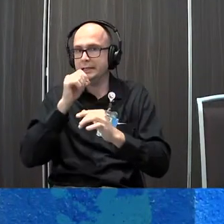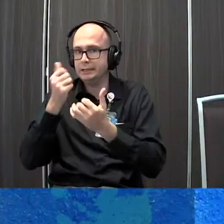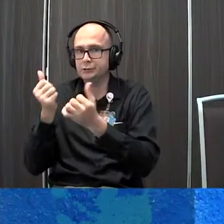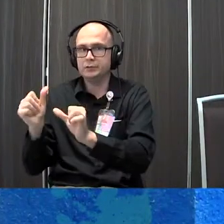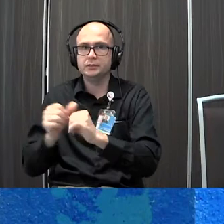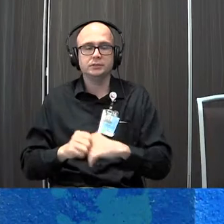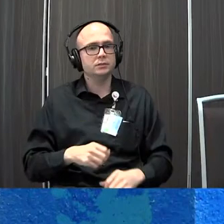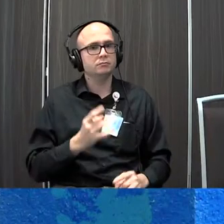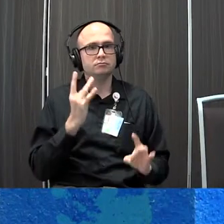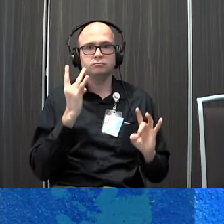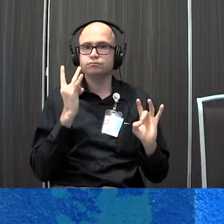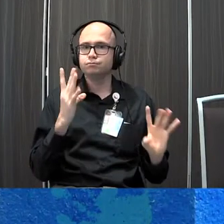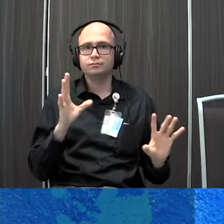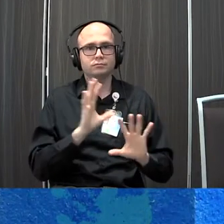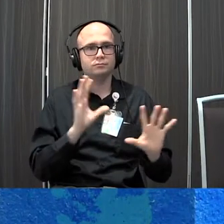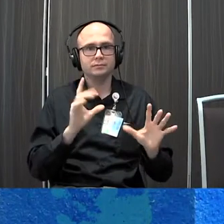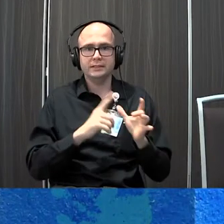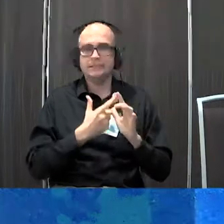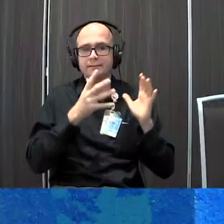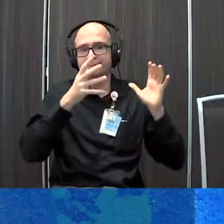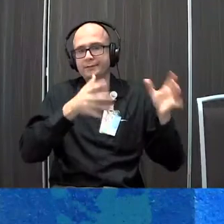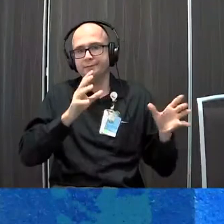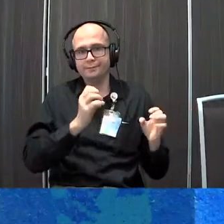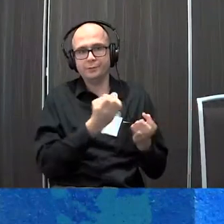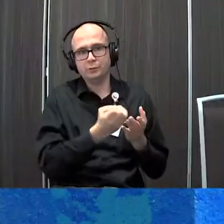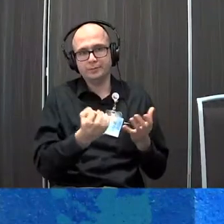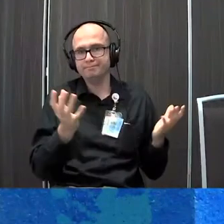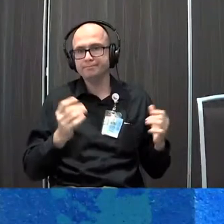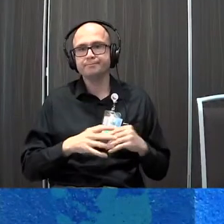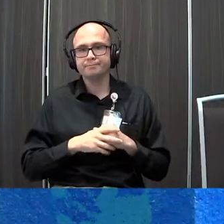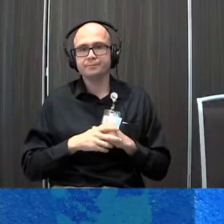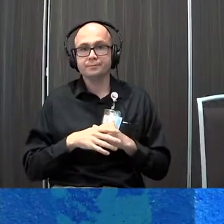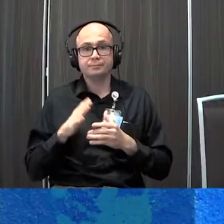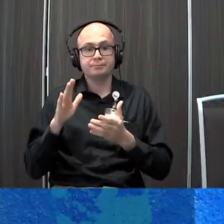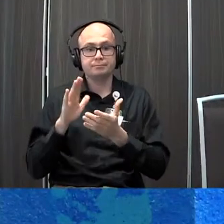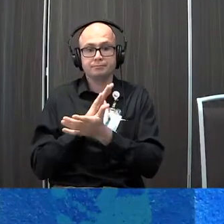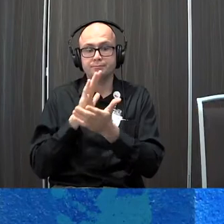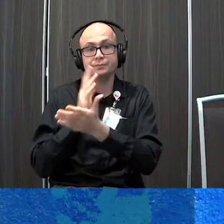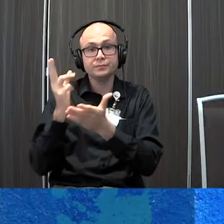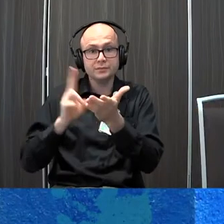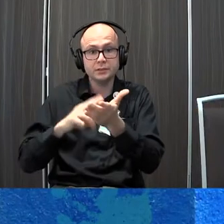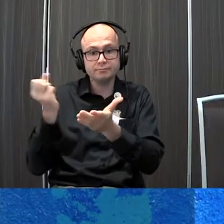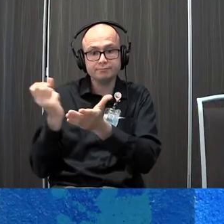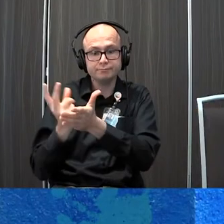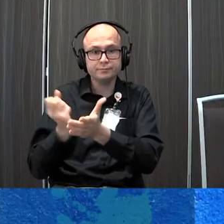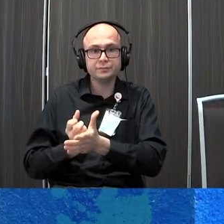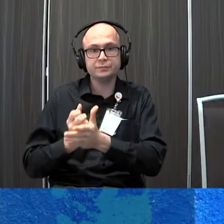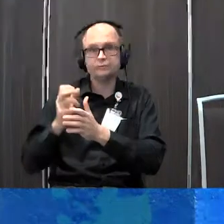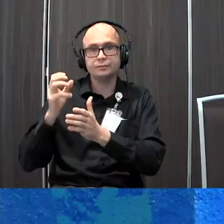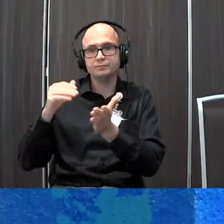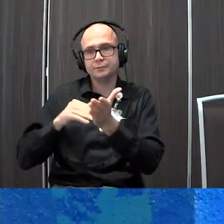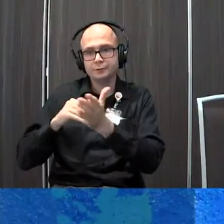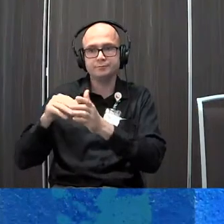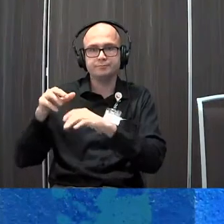frowned upon and often leads to abandonment of the equipment documentation is completed and signed by the evaluating therapist as well as the referring